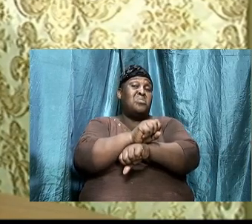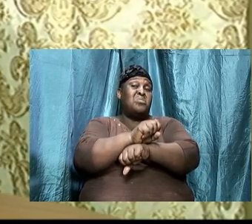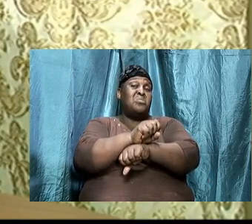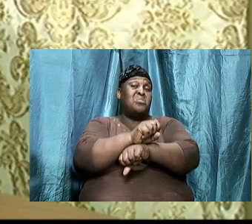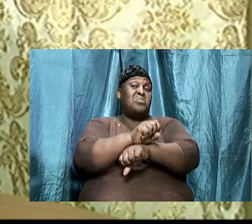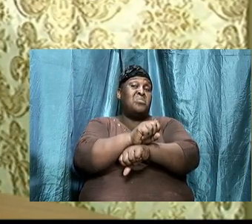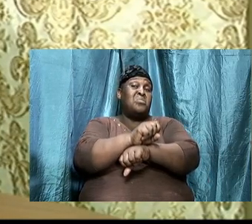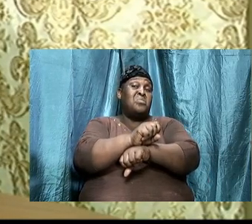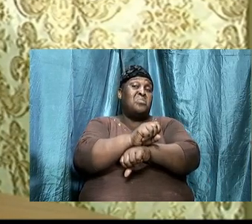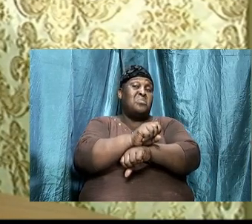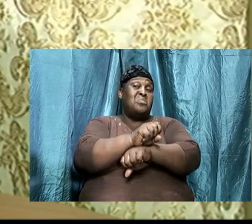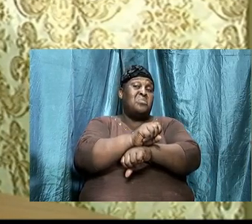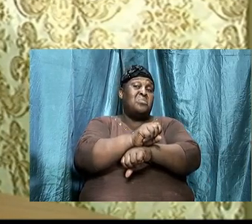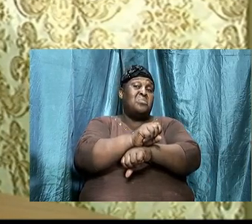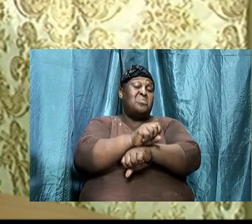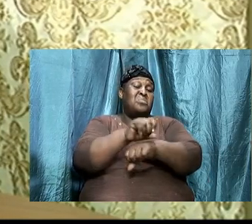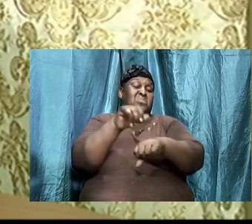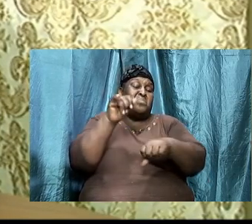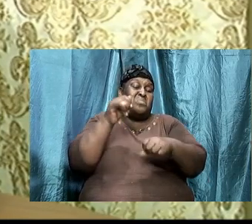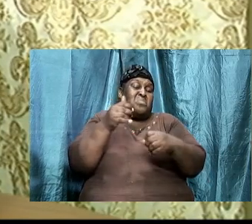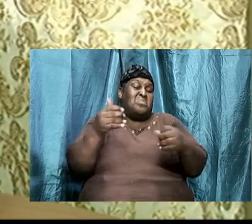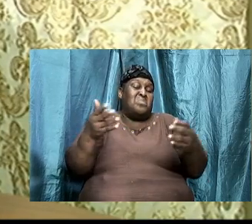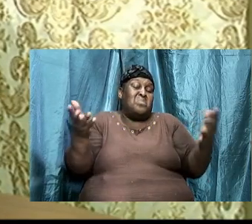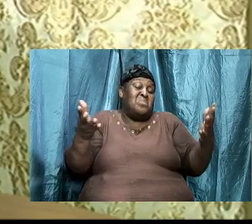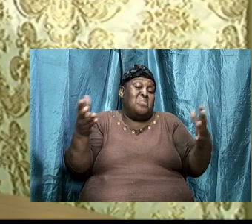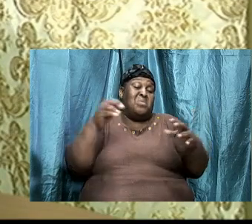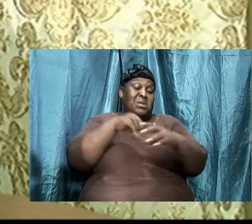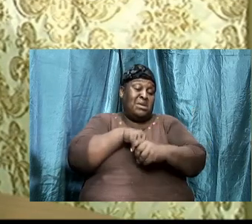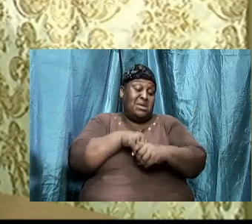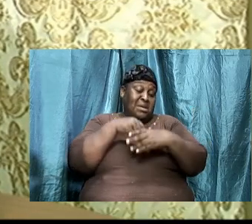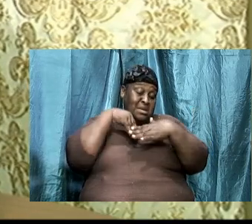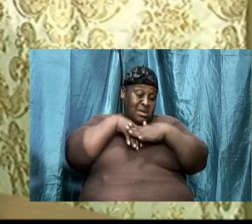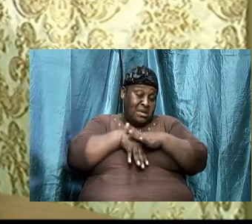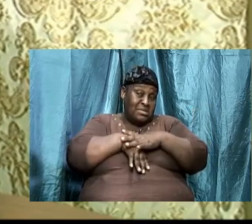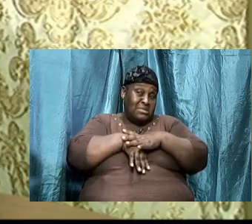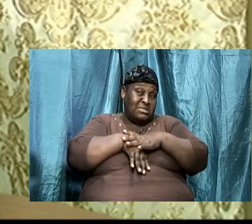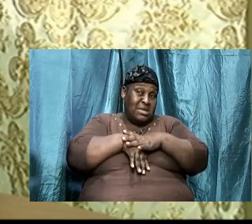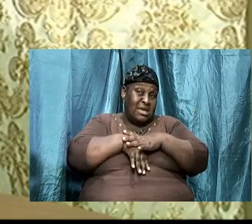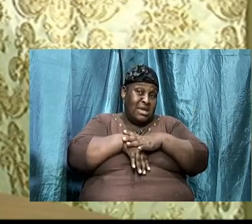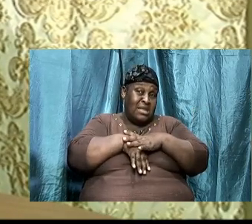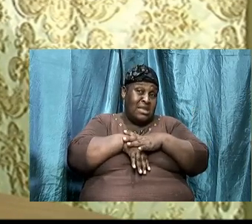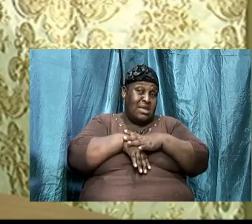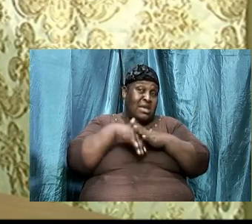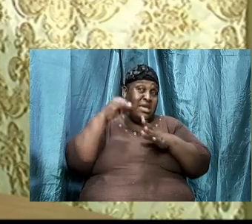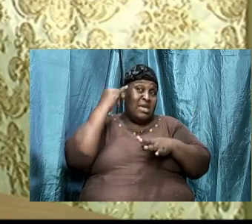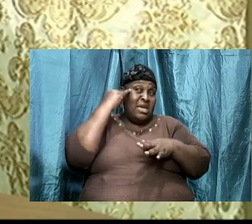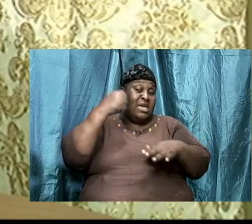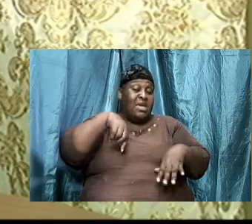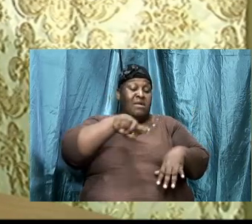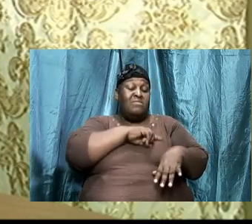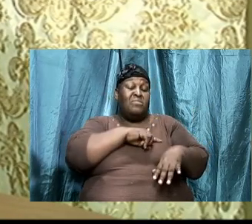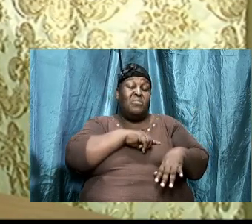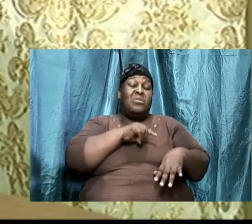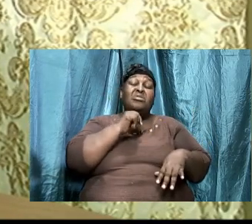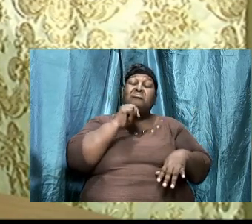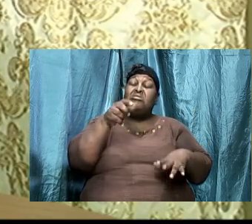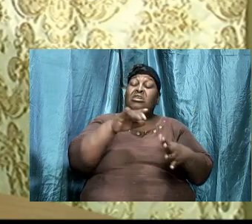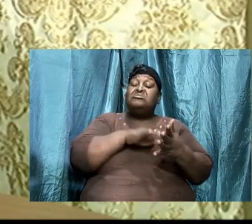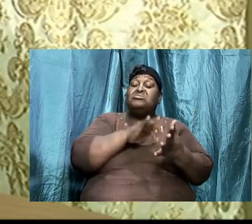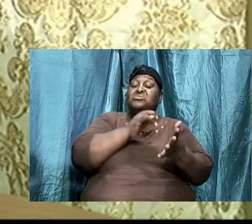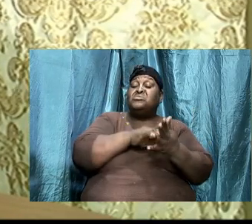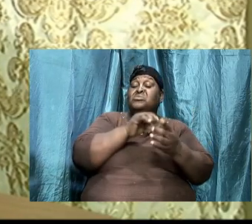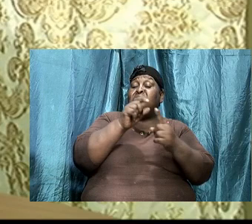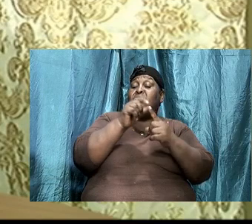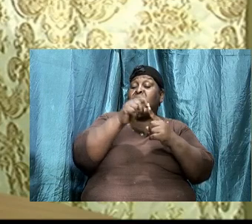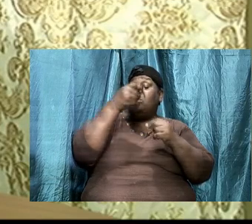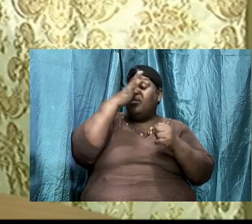So, if we are not acquainted, if we are not in the word of God, you are going to find